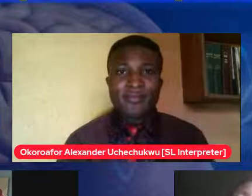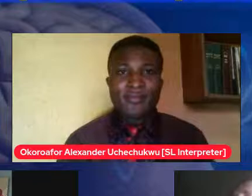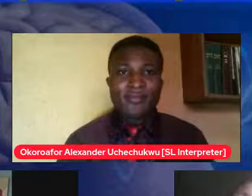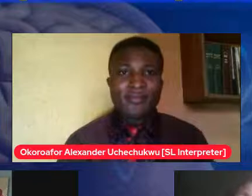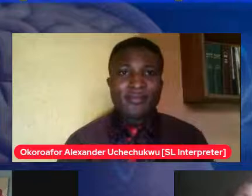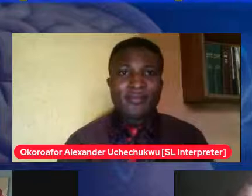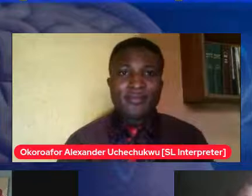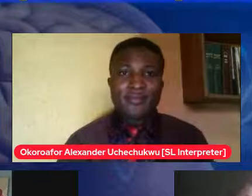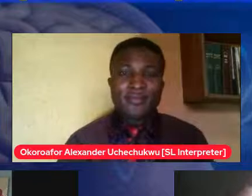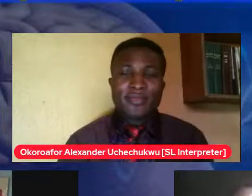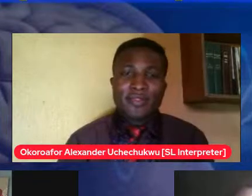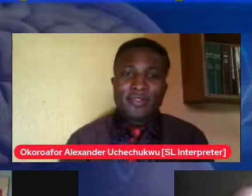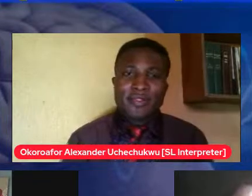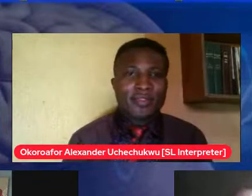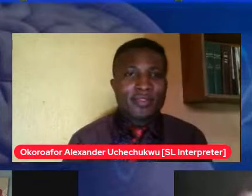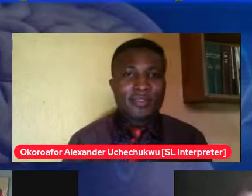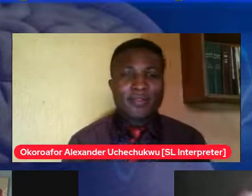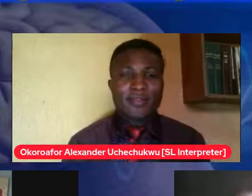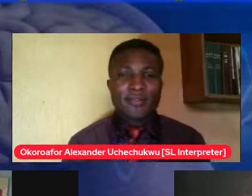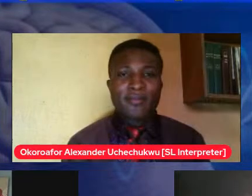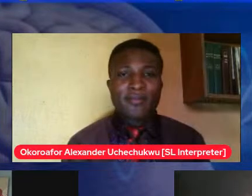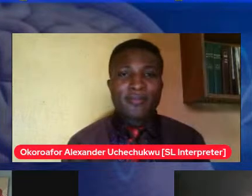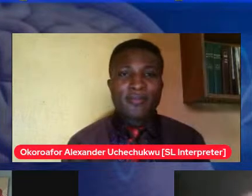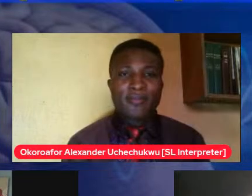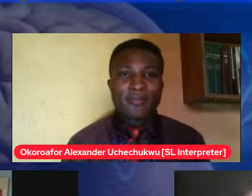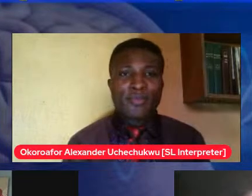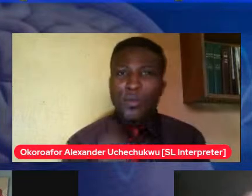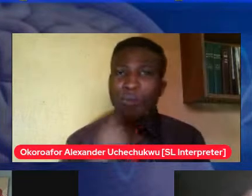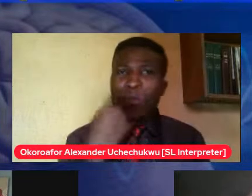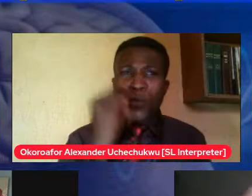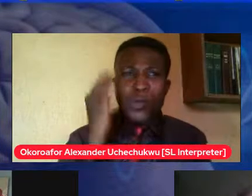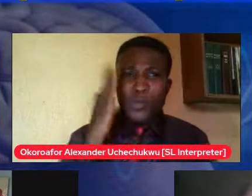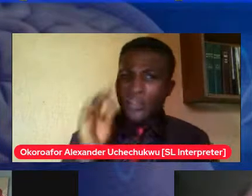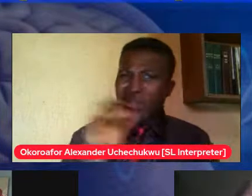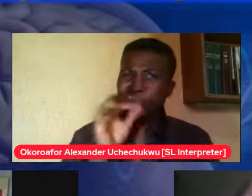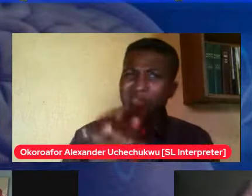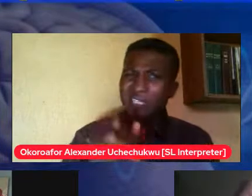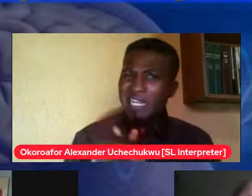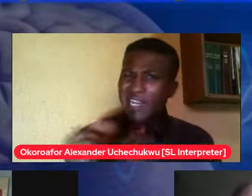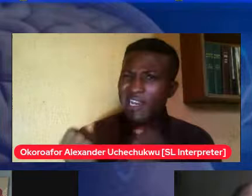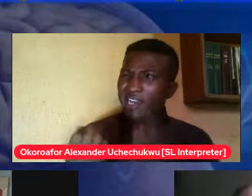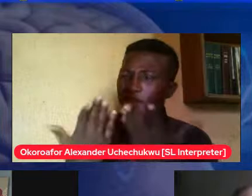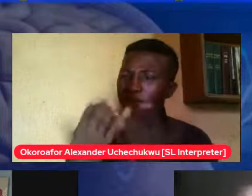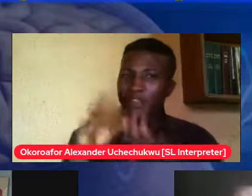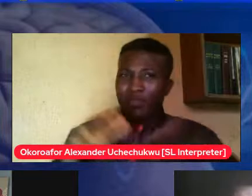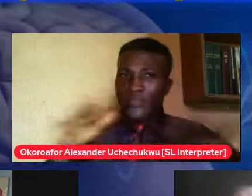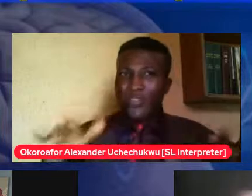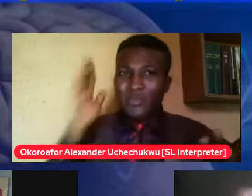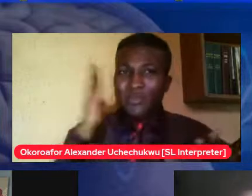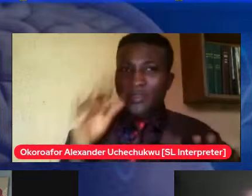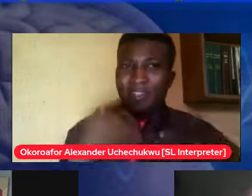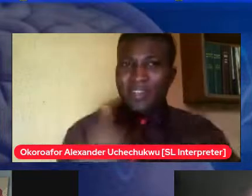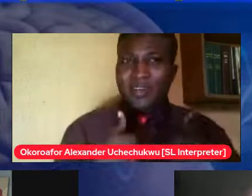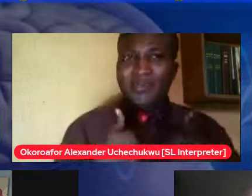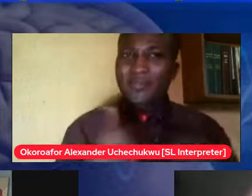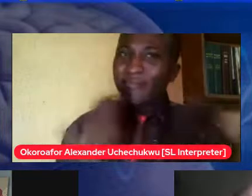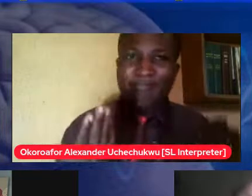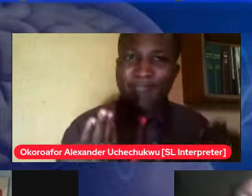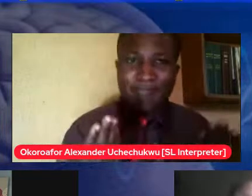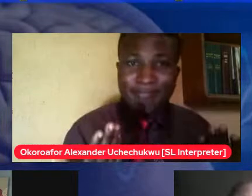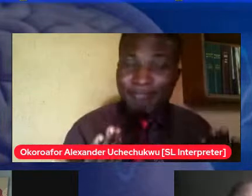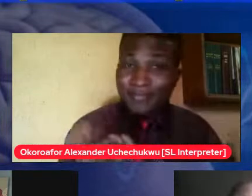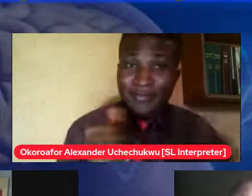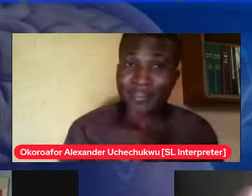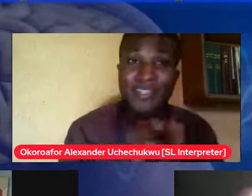not get to sit down decision over who he marries or how many children they have that's not her choice her job ends